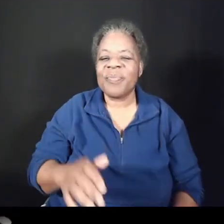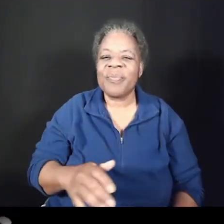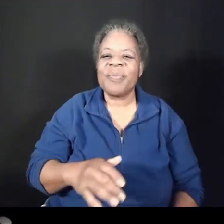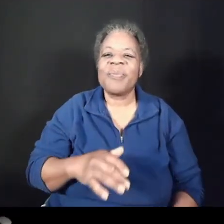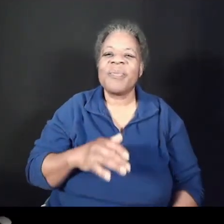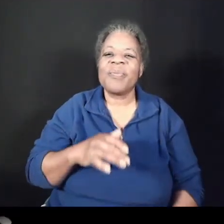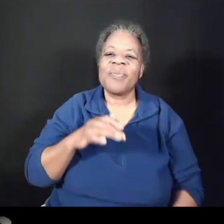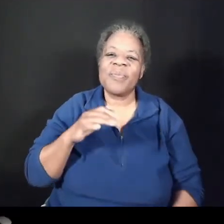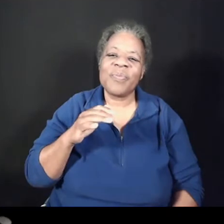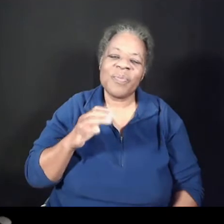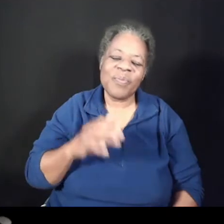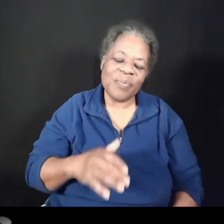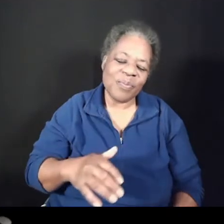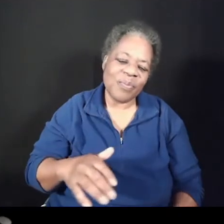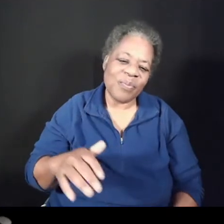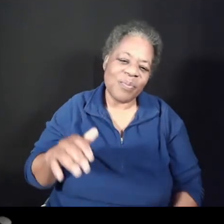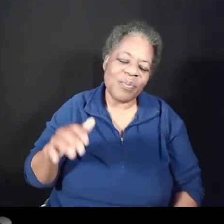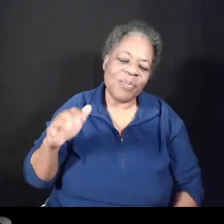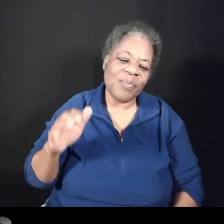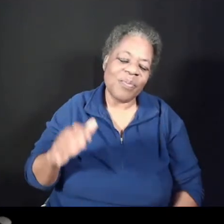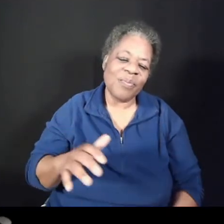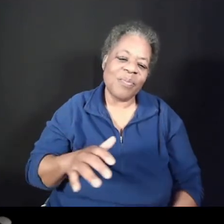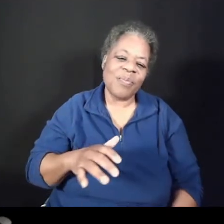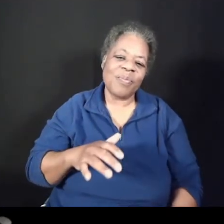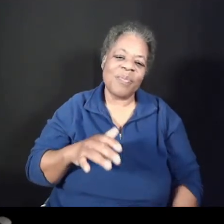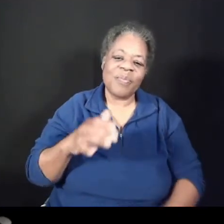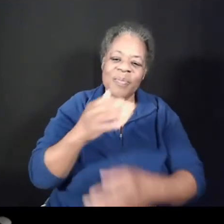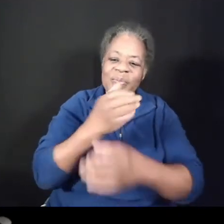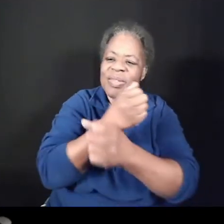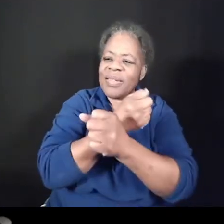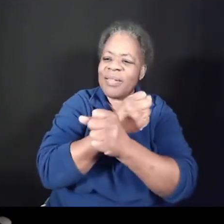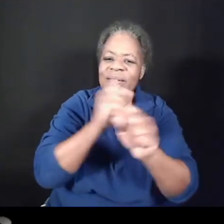Oh, what a Savior.